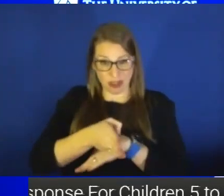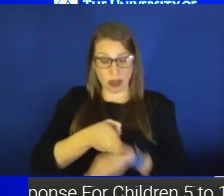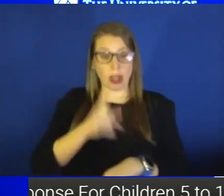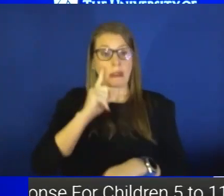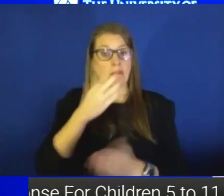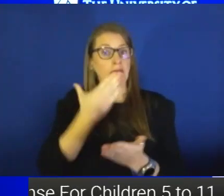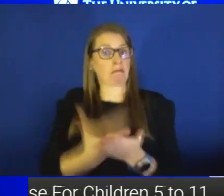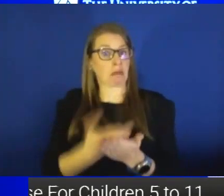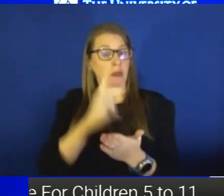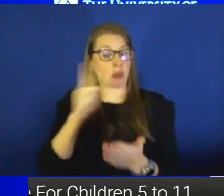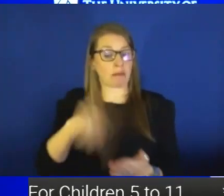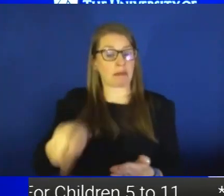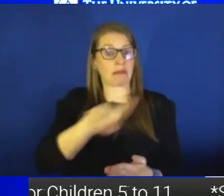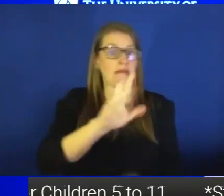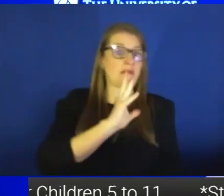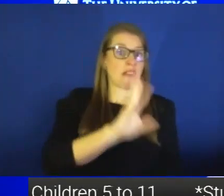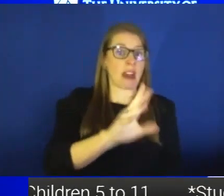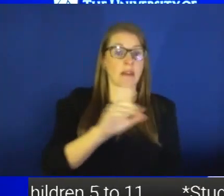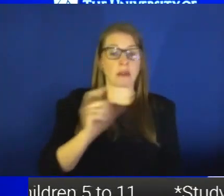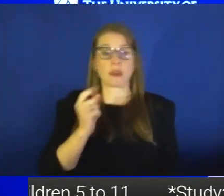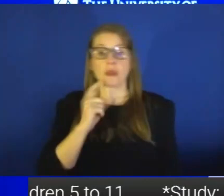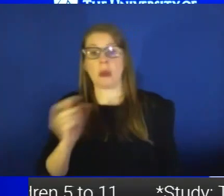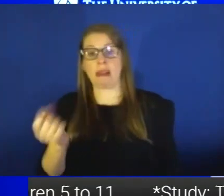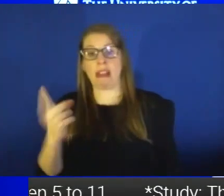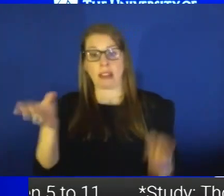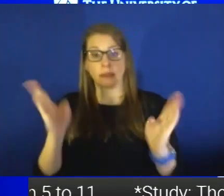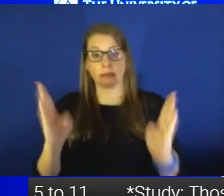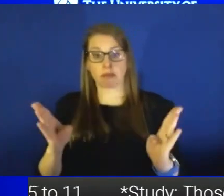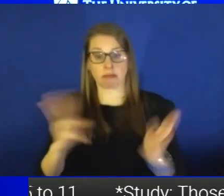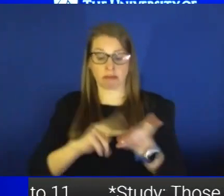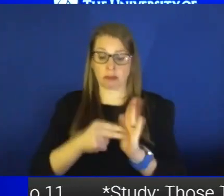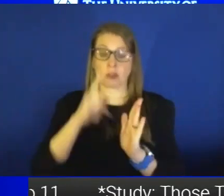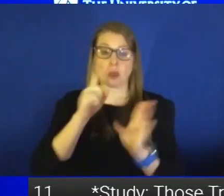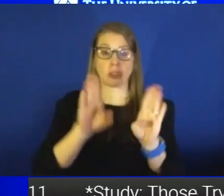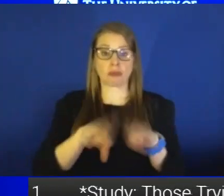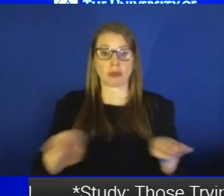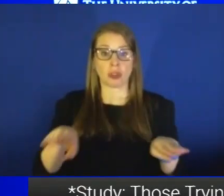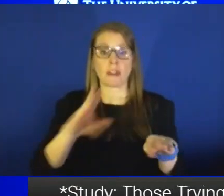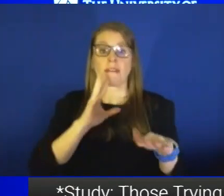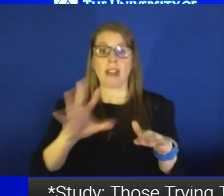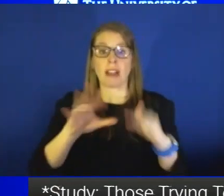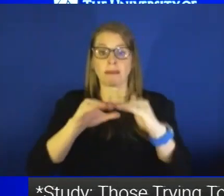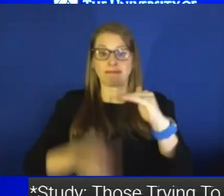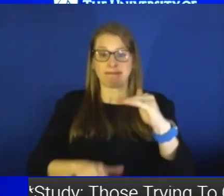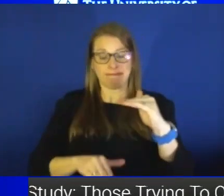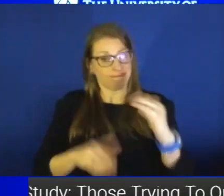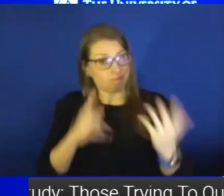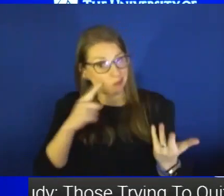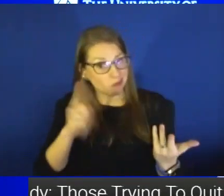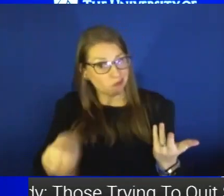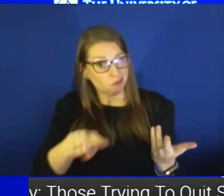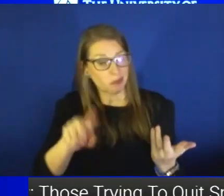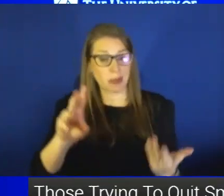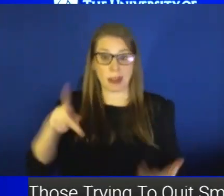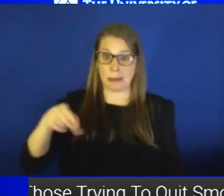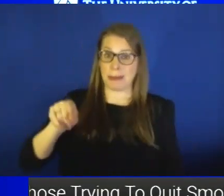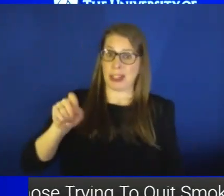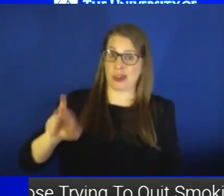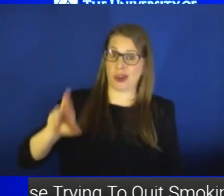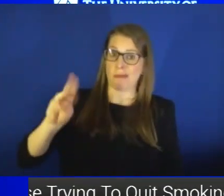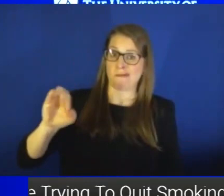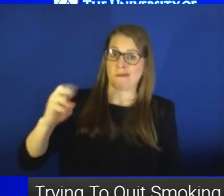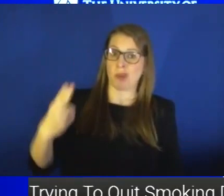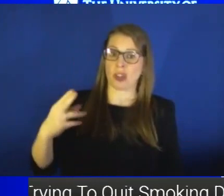children 5 to 11 as far as what does it mean for children 5 and under. Peter Marks with the FDA was on a podcast